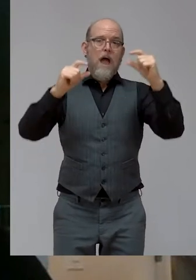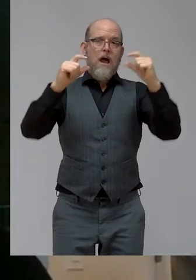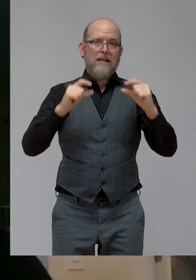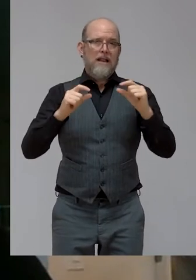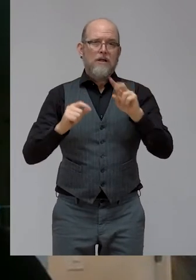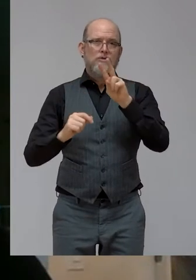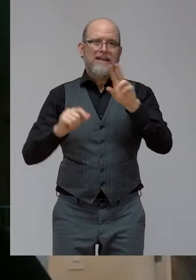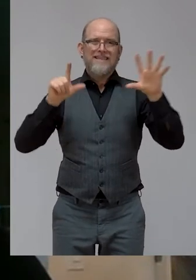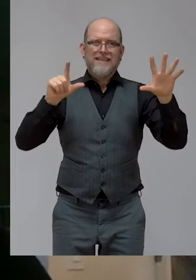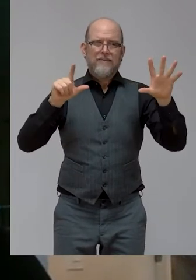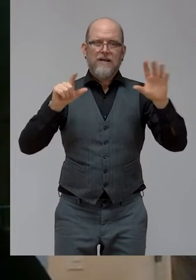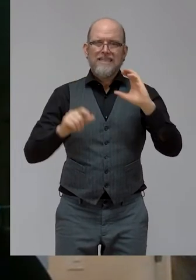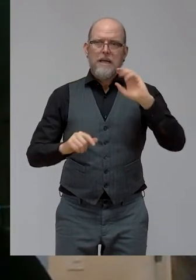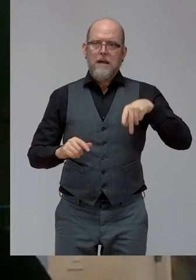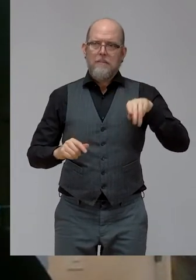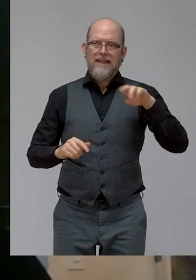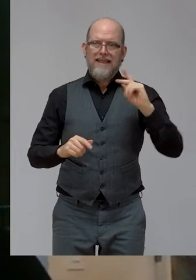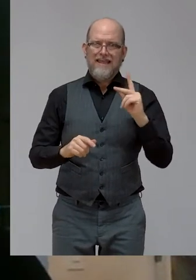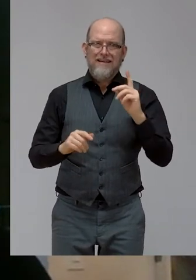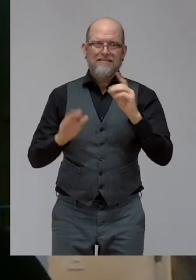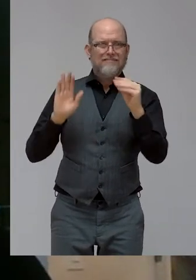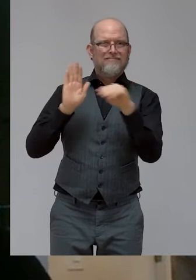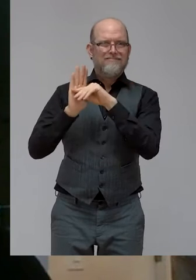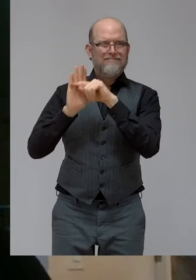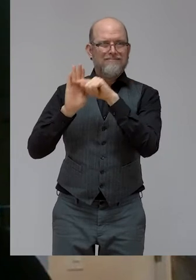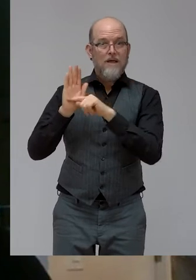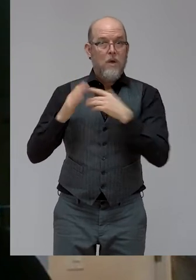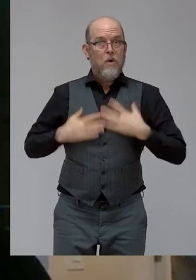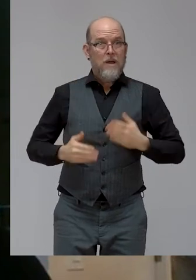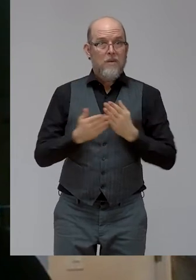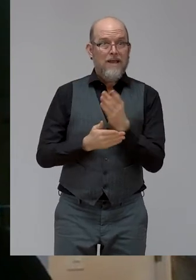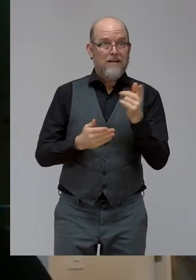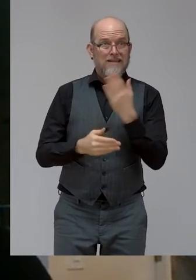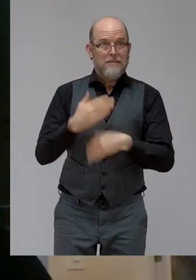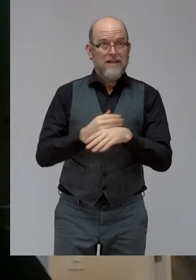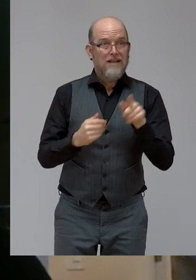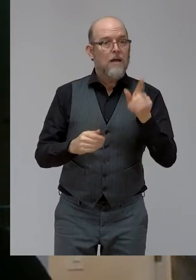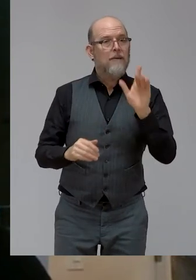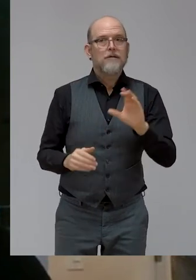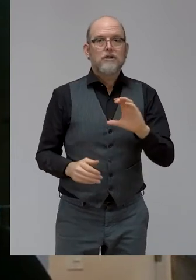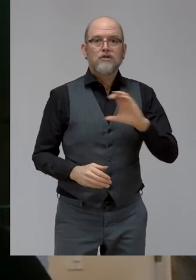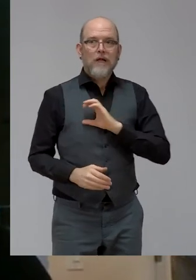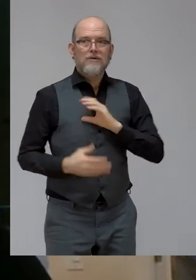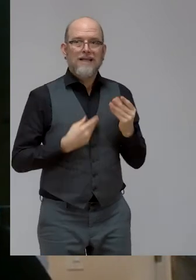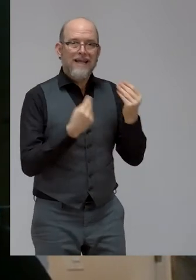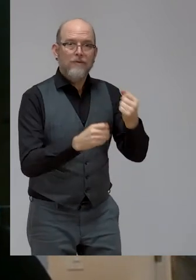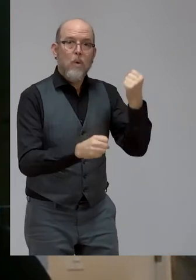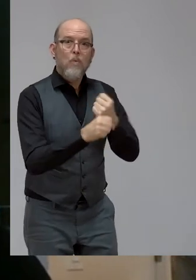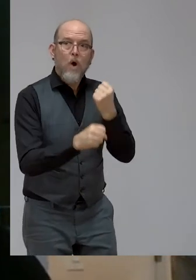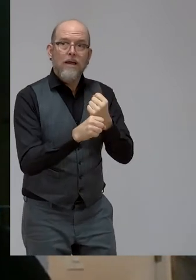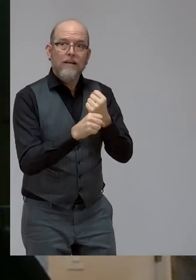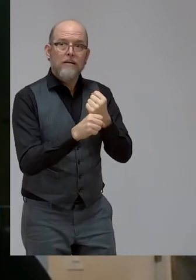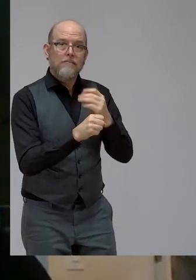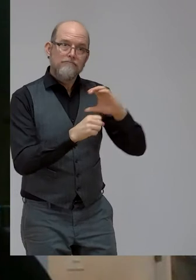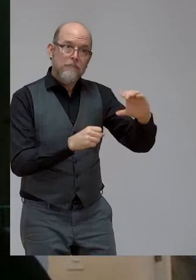to work with disabilities to the opportunity of gaining a living and living in an open, inclusive and accessible